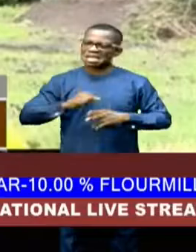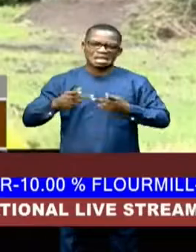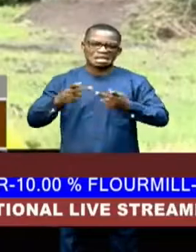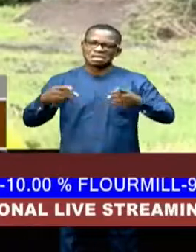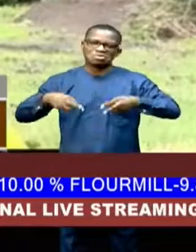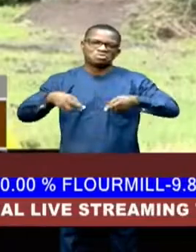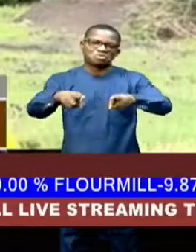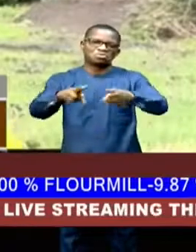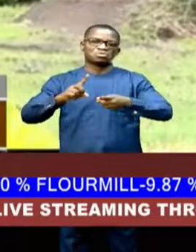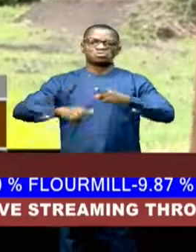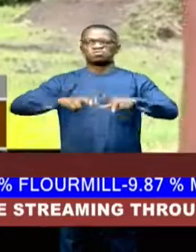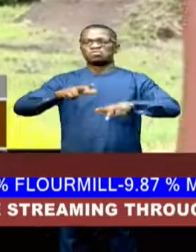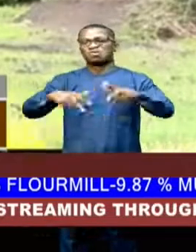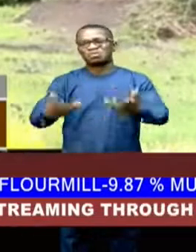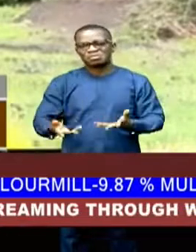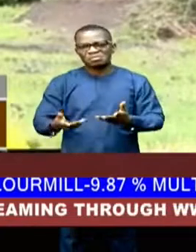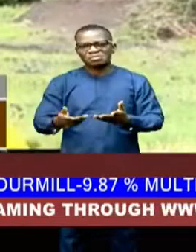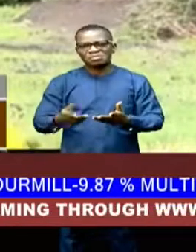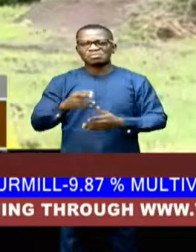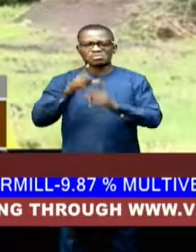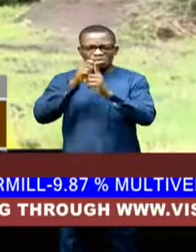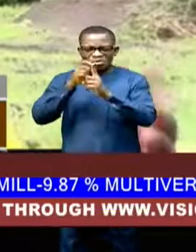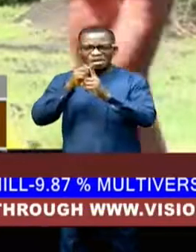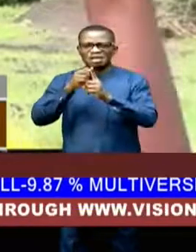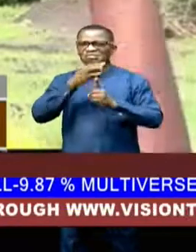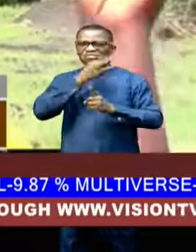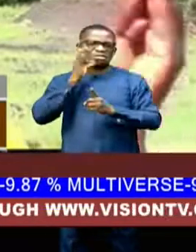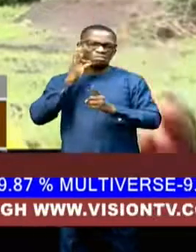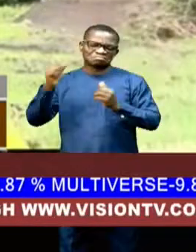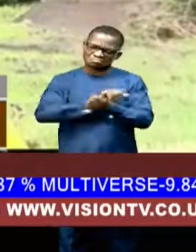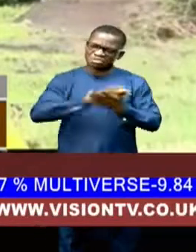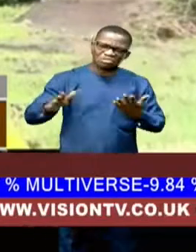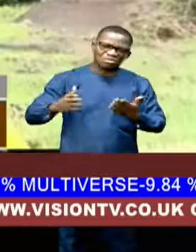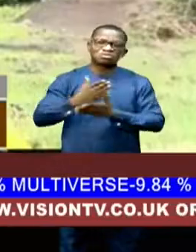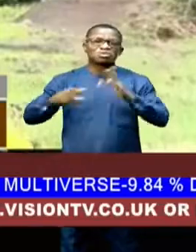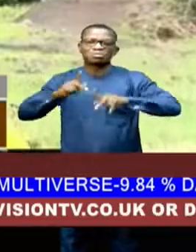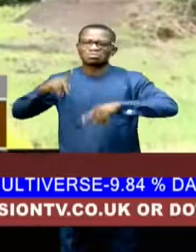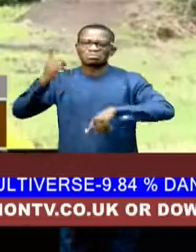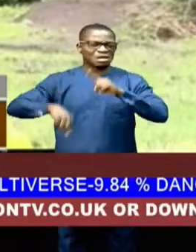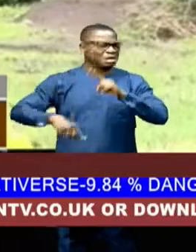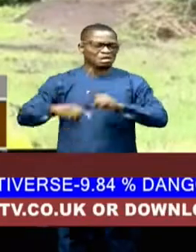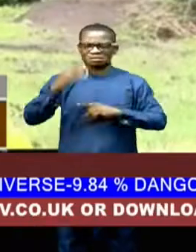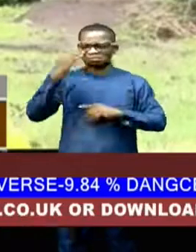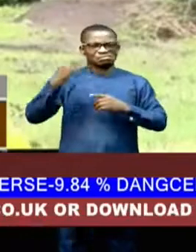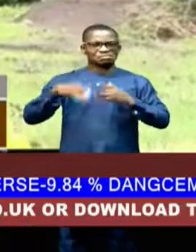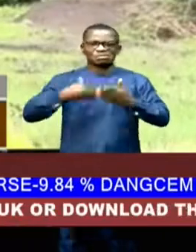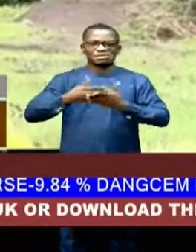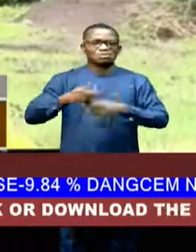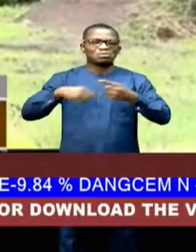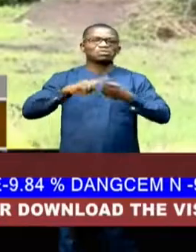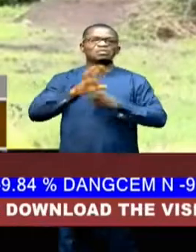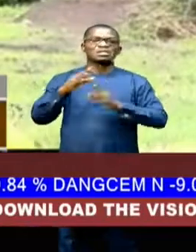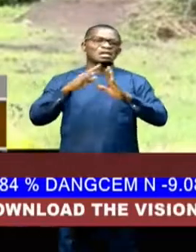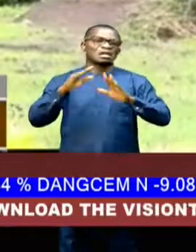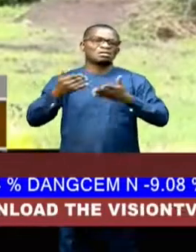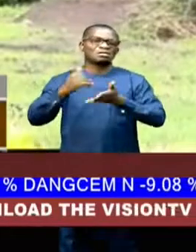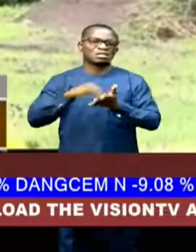have been demolished, rice fields destroyed, and some people cannot get to their homes. They have opted to put up